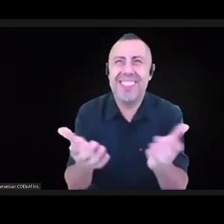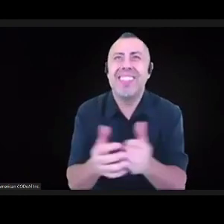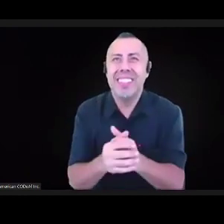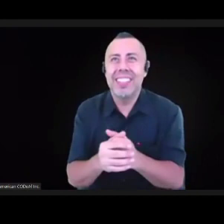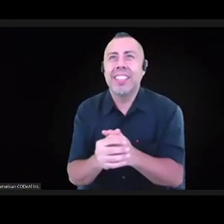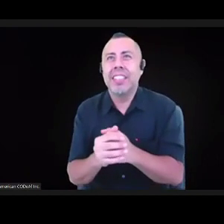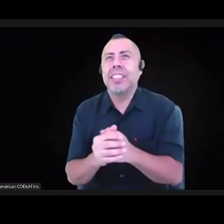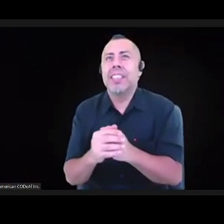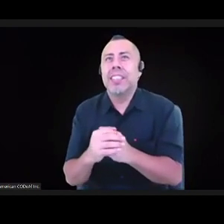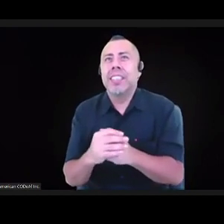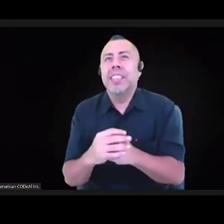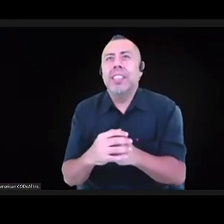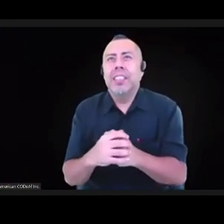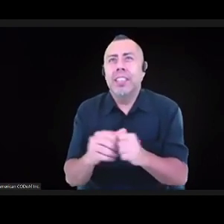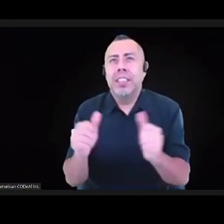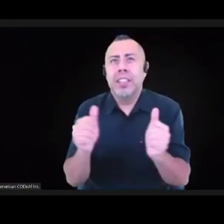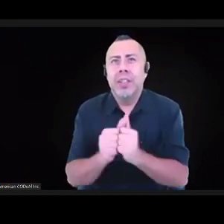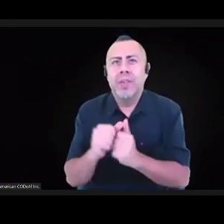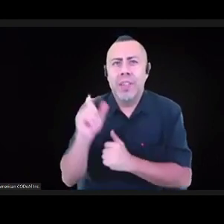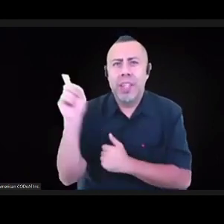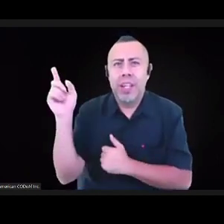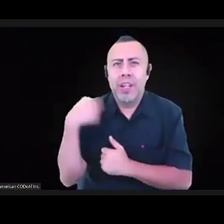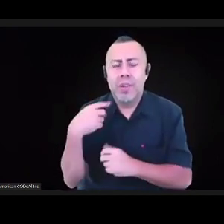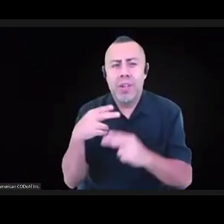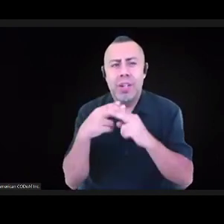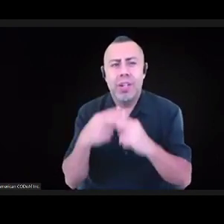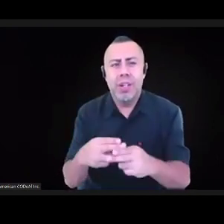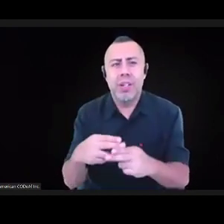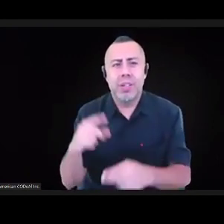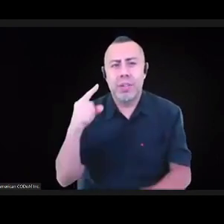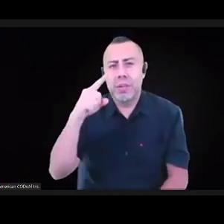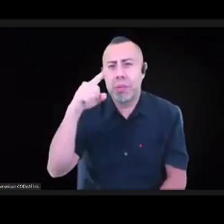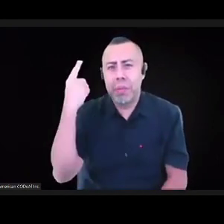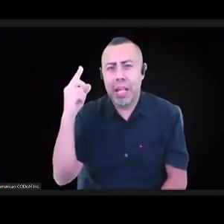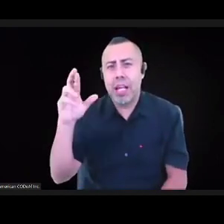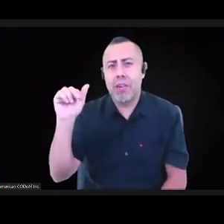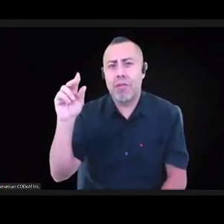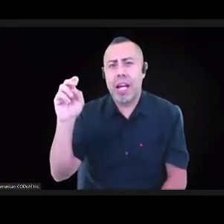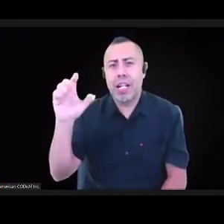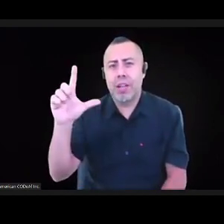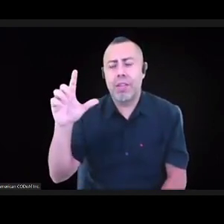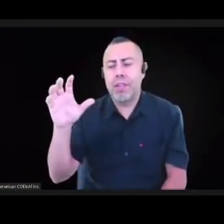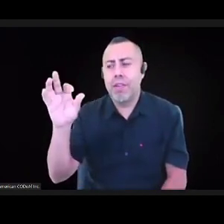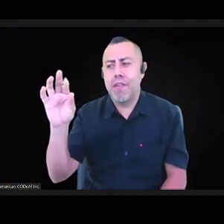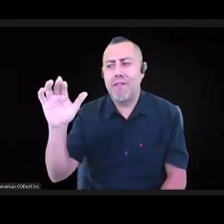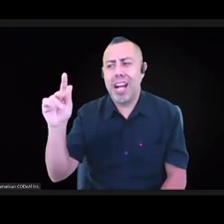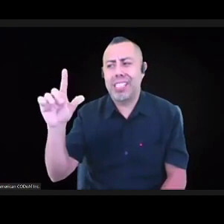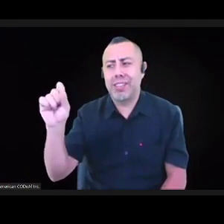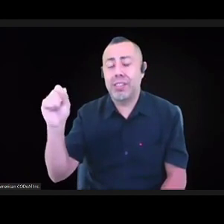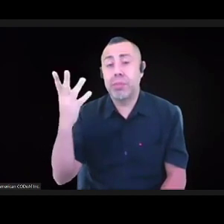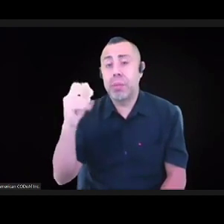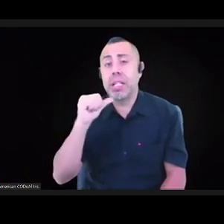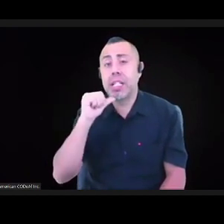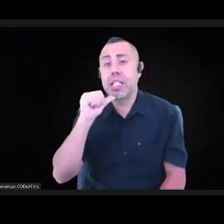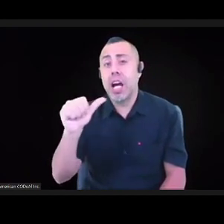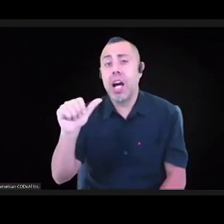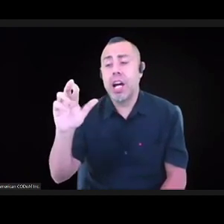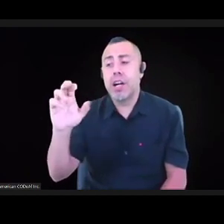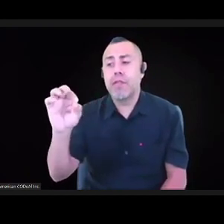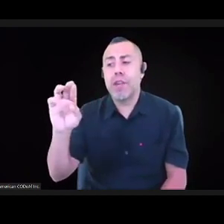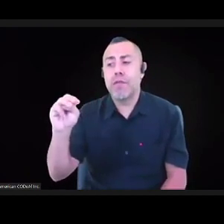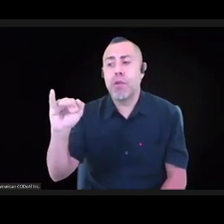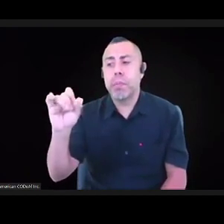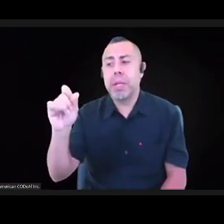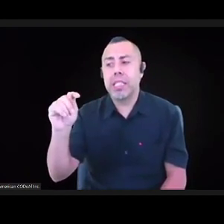radical fractals are, I think we'll call them non-reformist reform, but they're ideas that what might have in